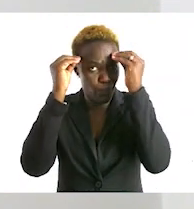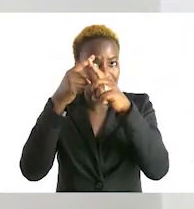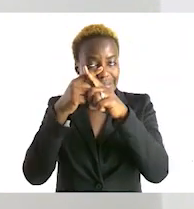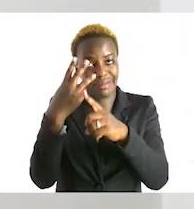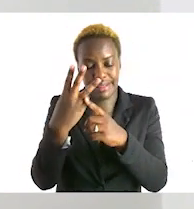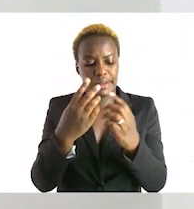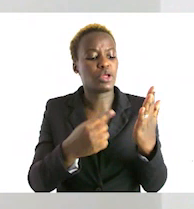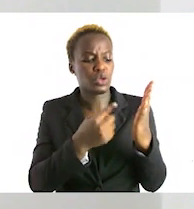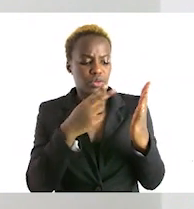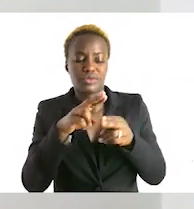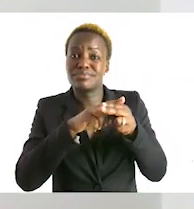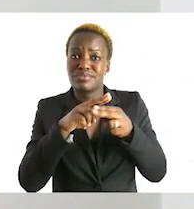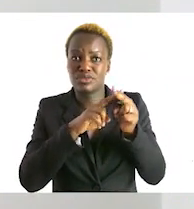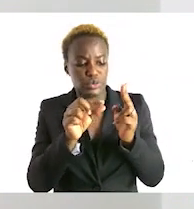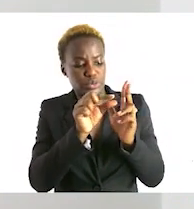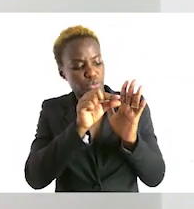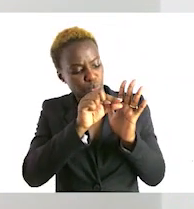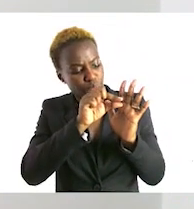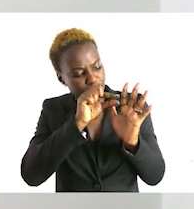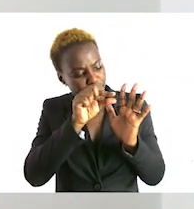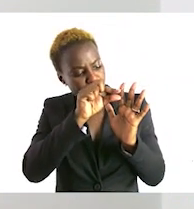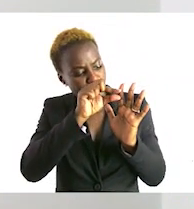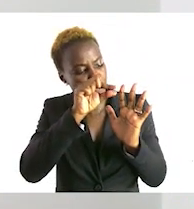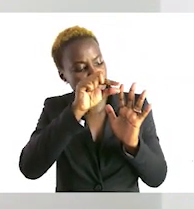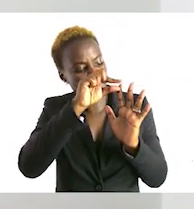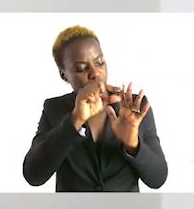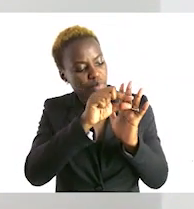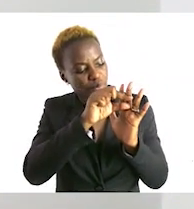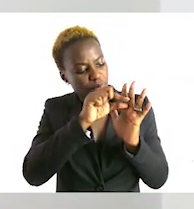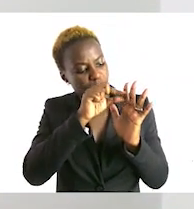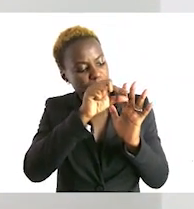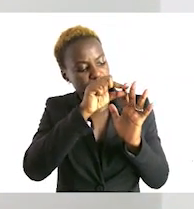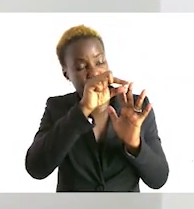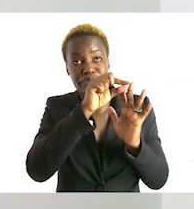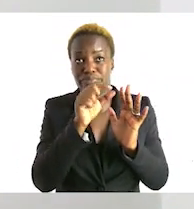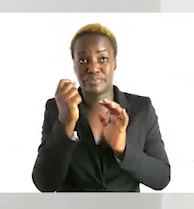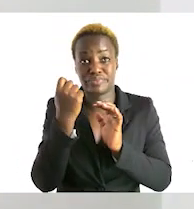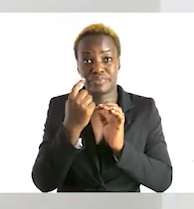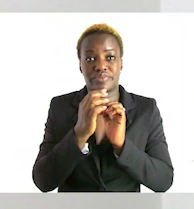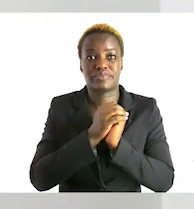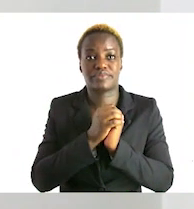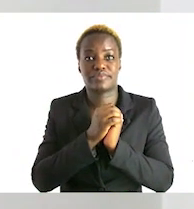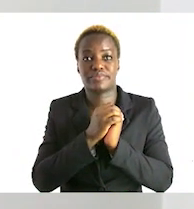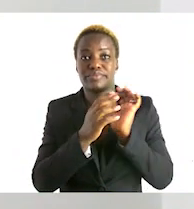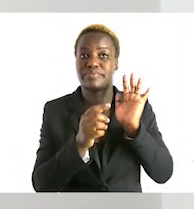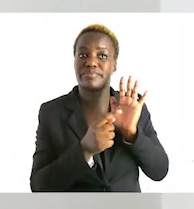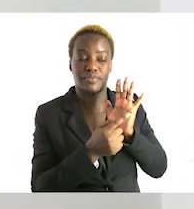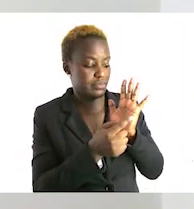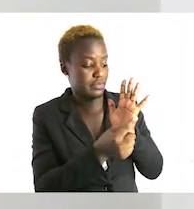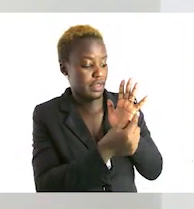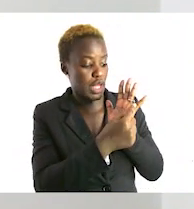on our segments that we have on our fingers right so let's quickly see here if you say